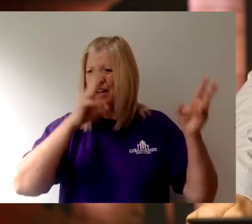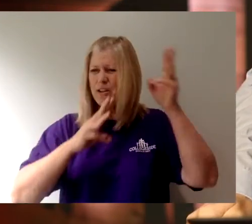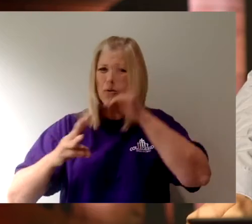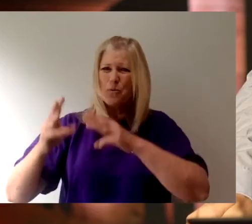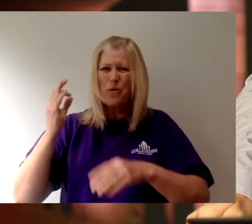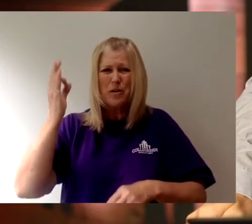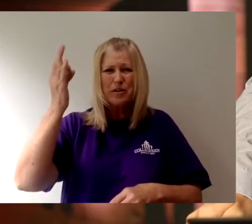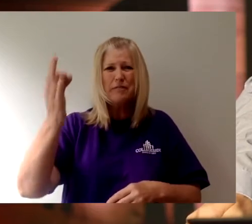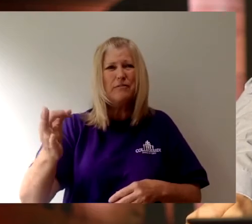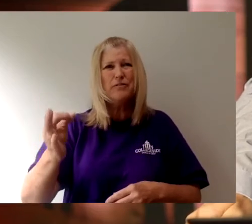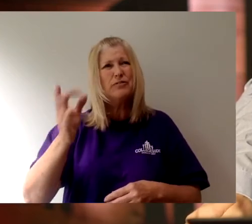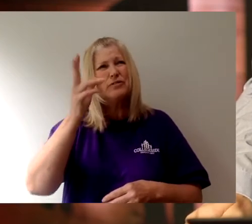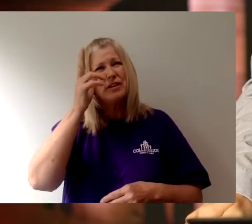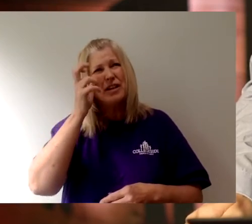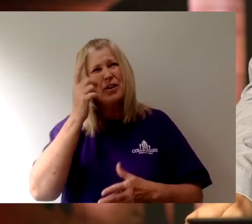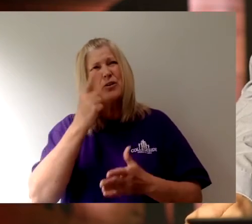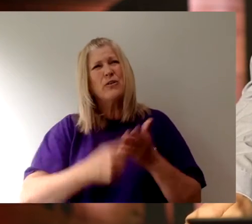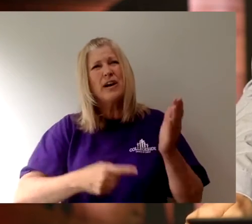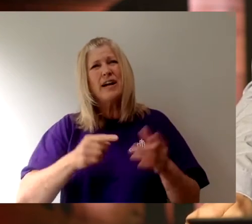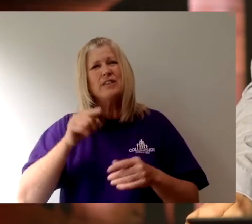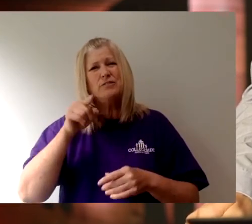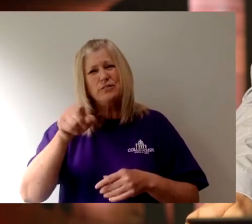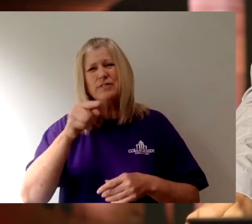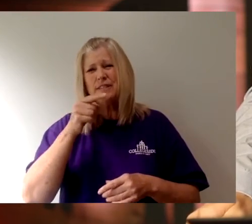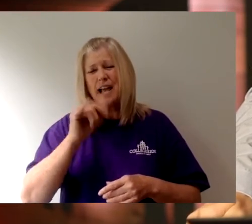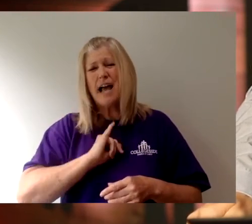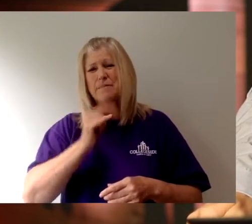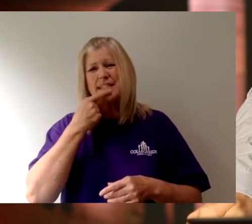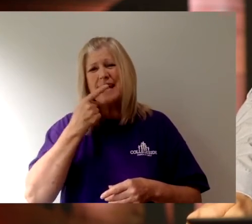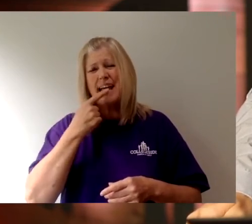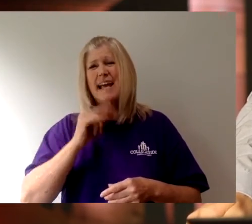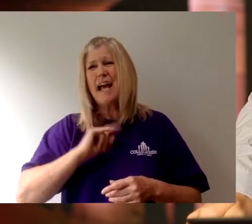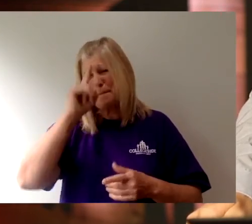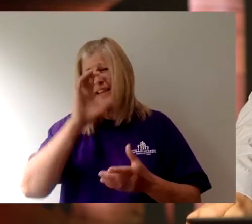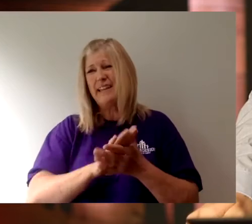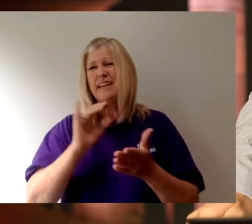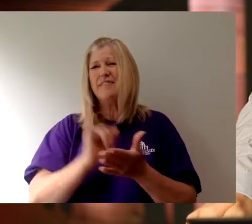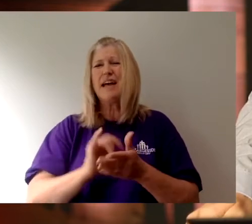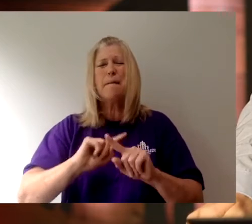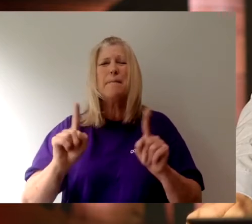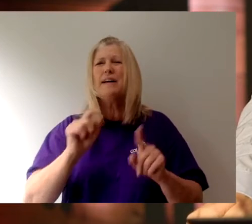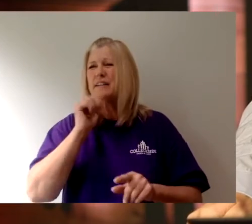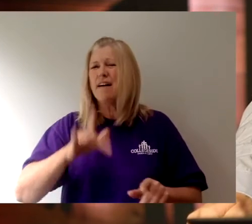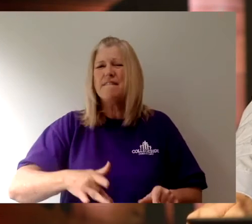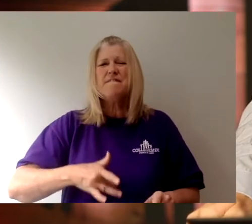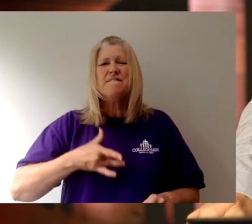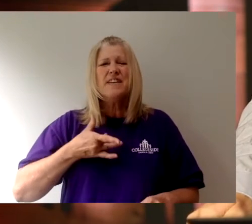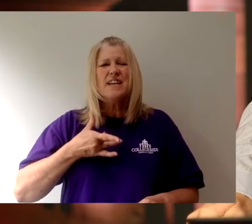future. And you hear what I'm saying and you say, yeah, I believe all of that intellectually that I'm God's house, but I don't feel